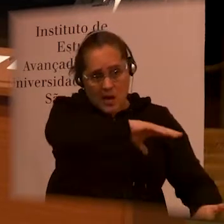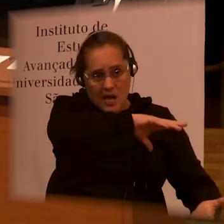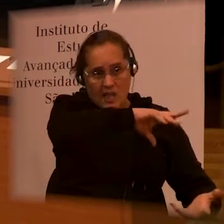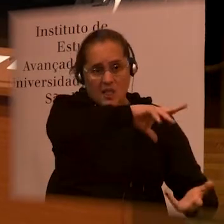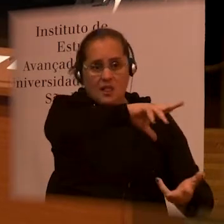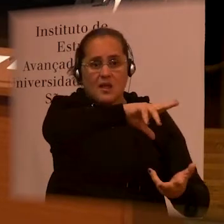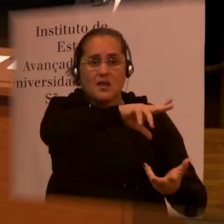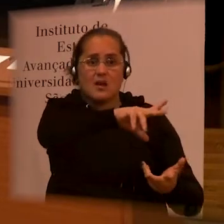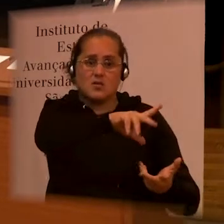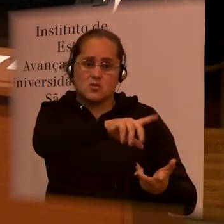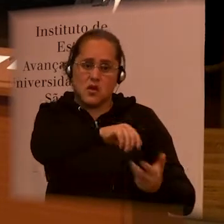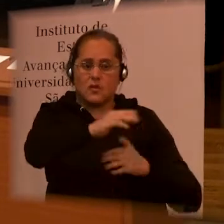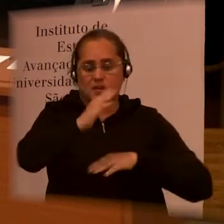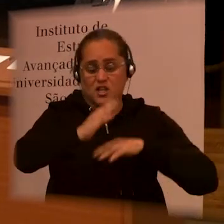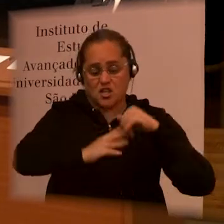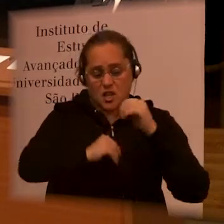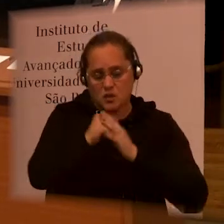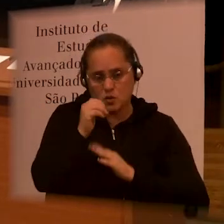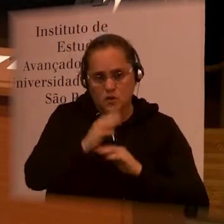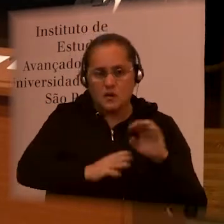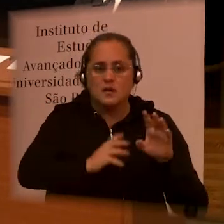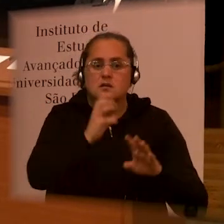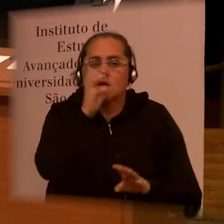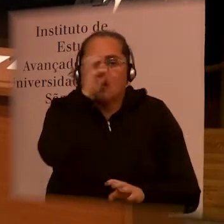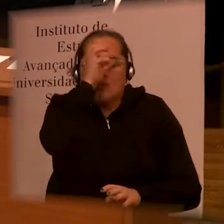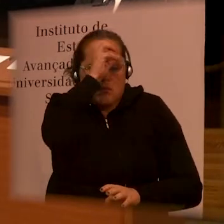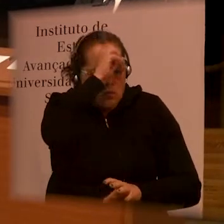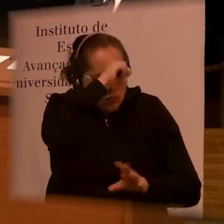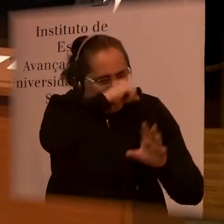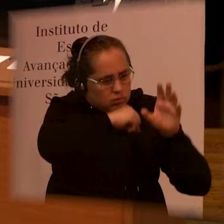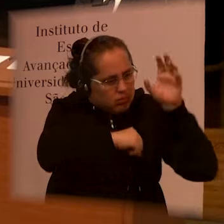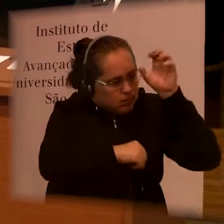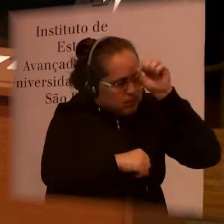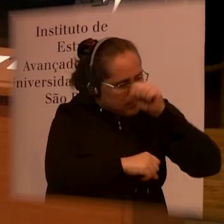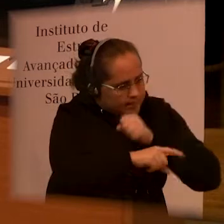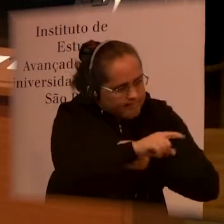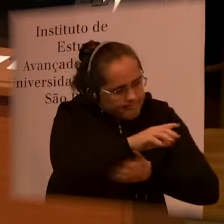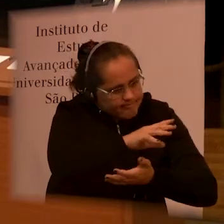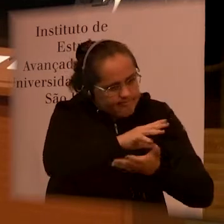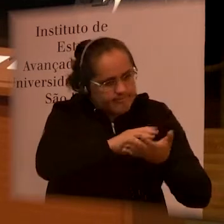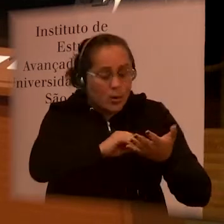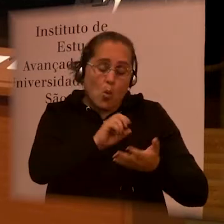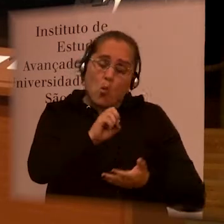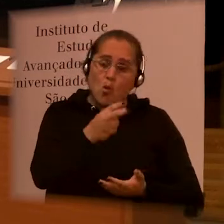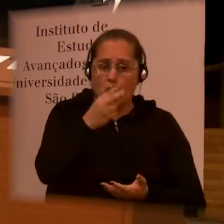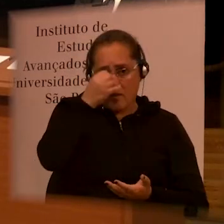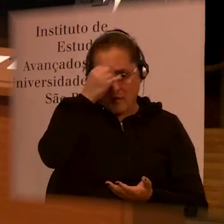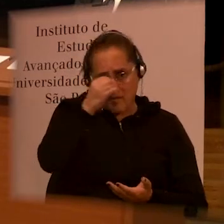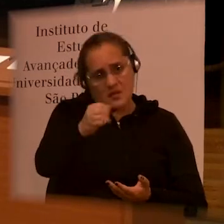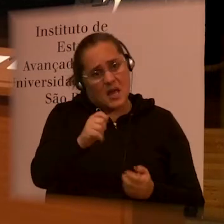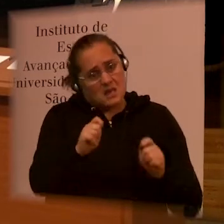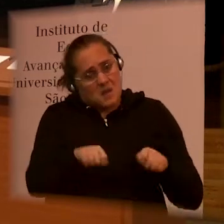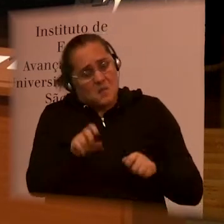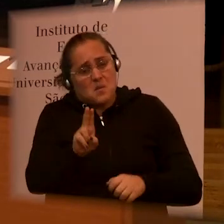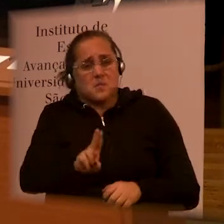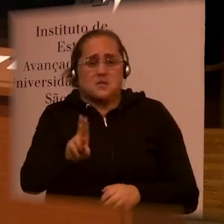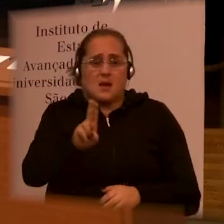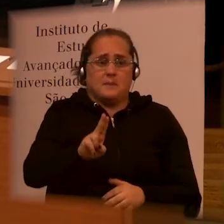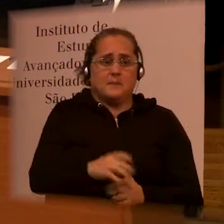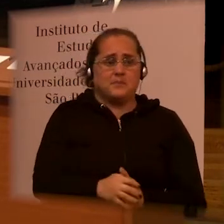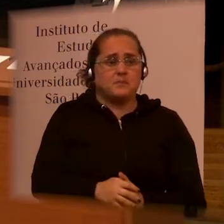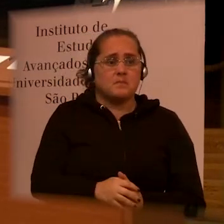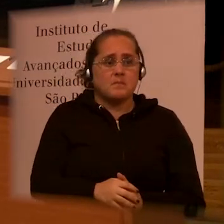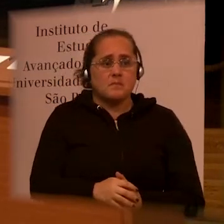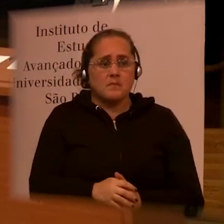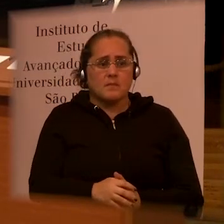them about what works and what doesn't work. And so that's the kind of model that could be used. If you had a specific question